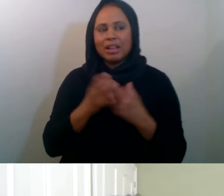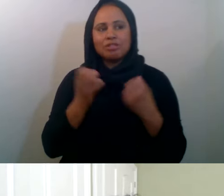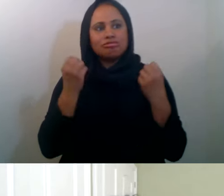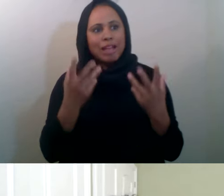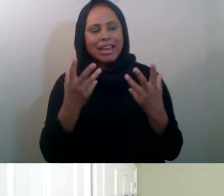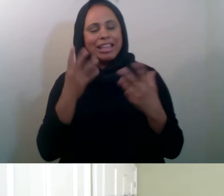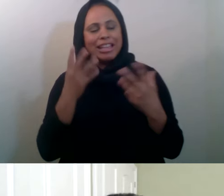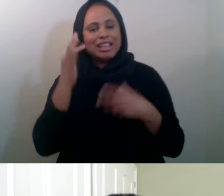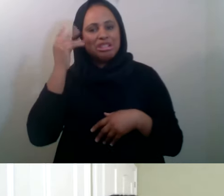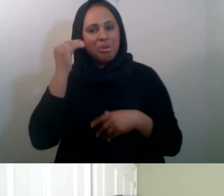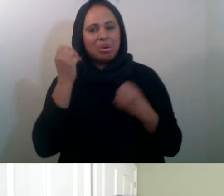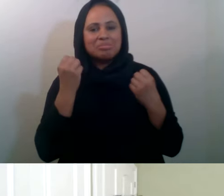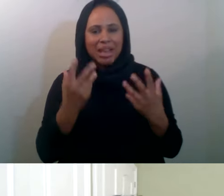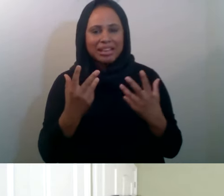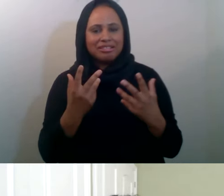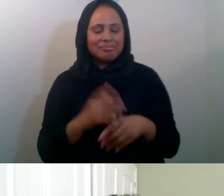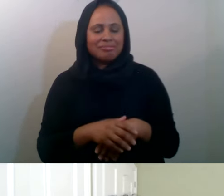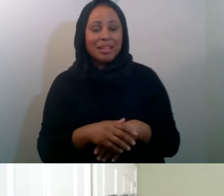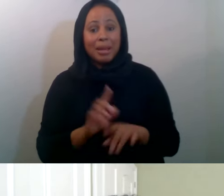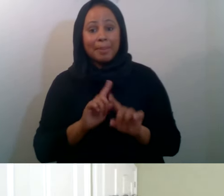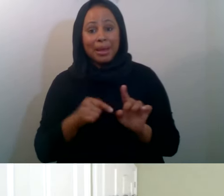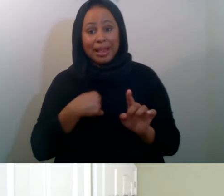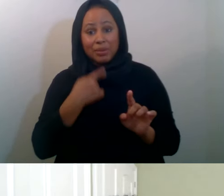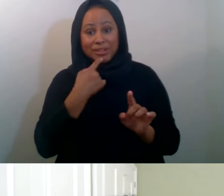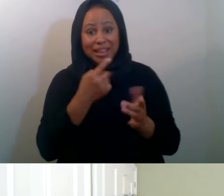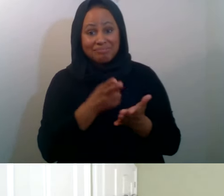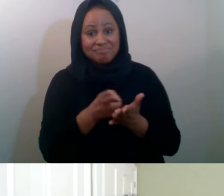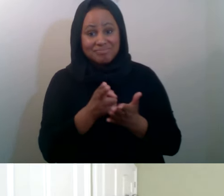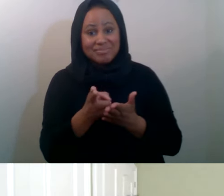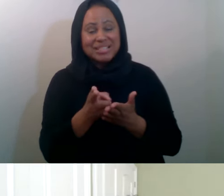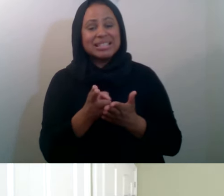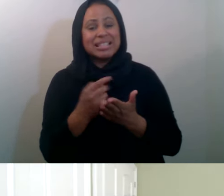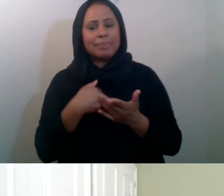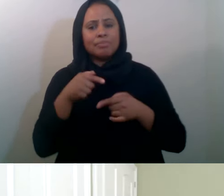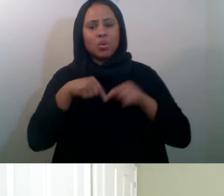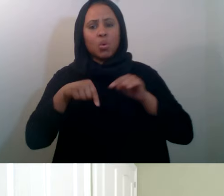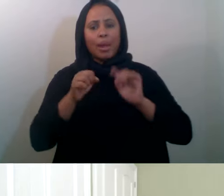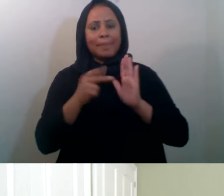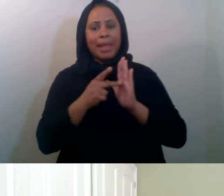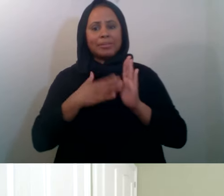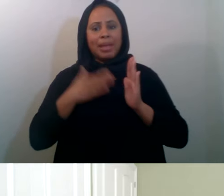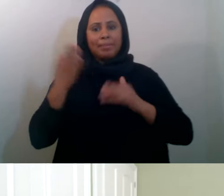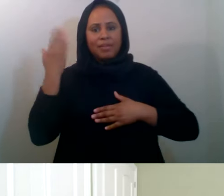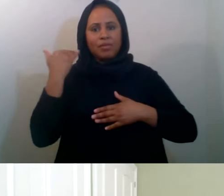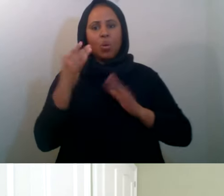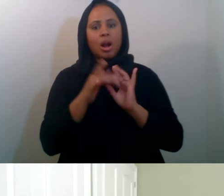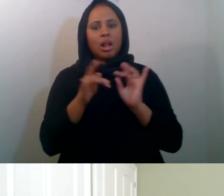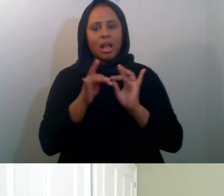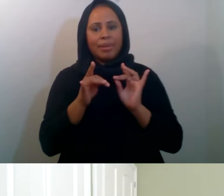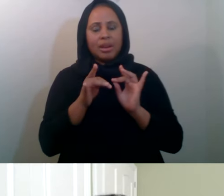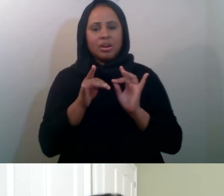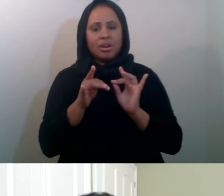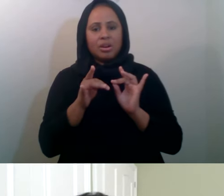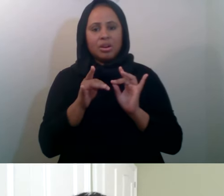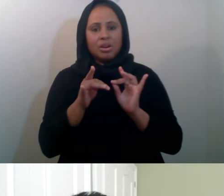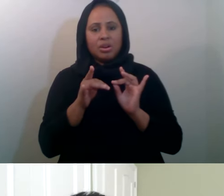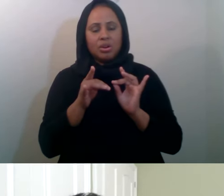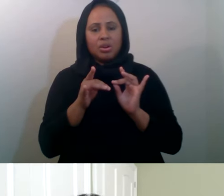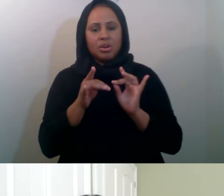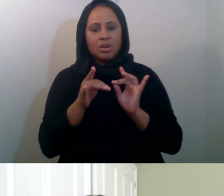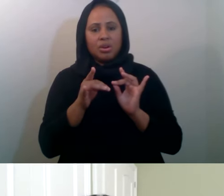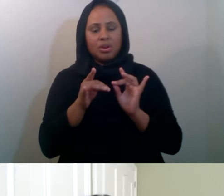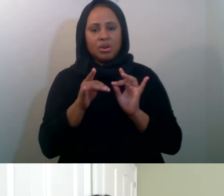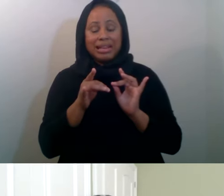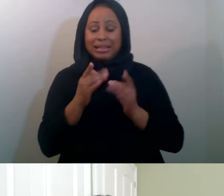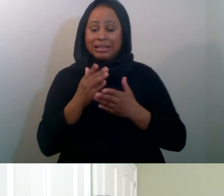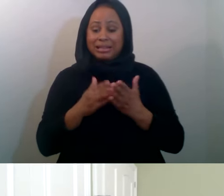stories. Um, but I, I would say, honestly, and going back to my earlier comment is that we had Zakat applicants that turned around and,